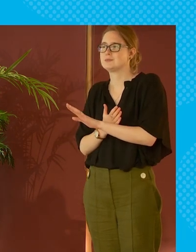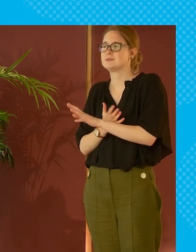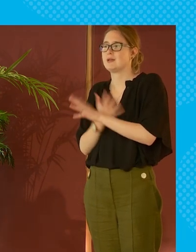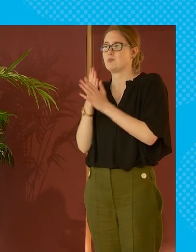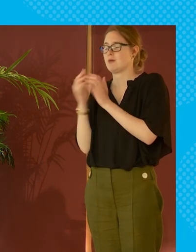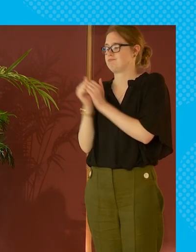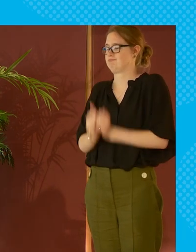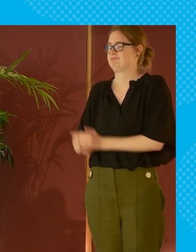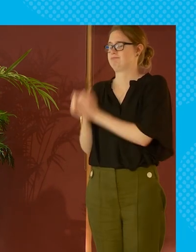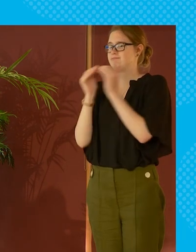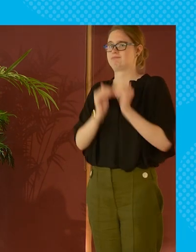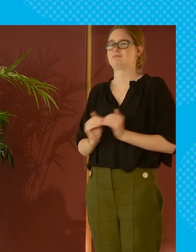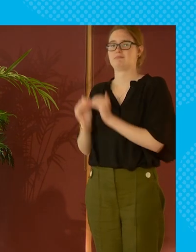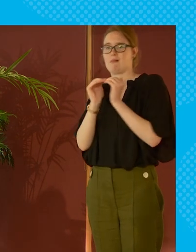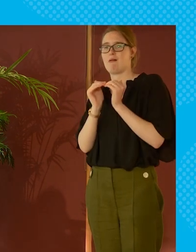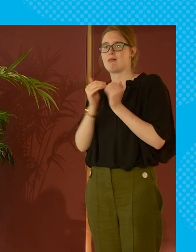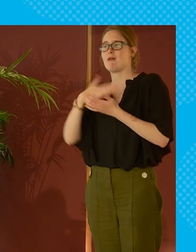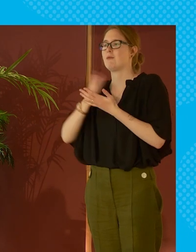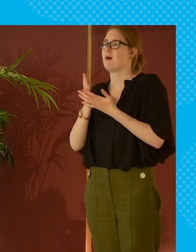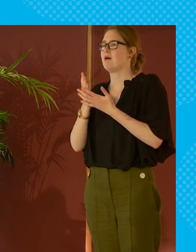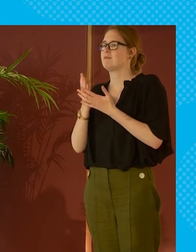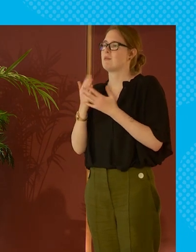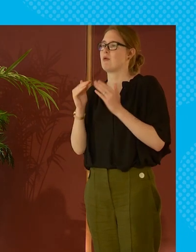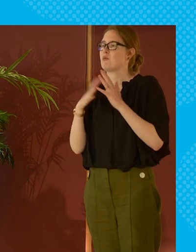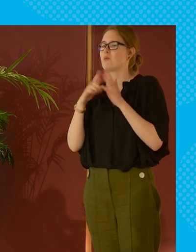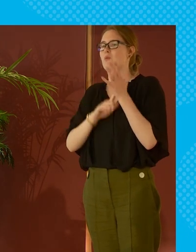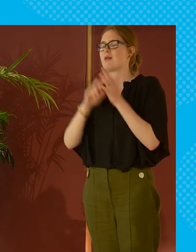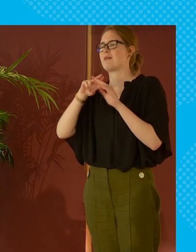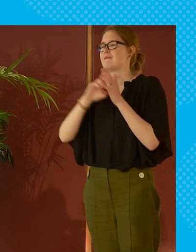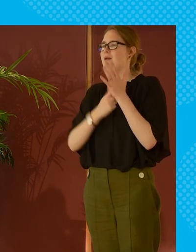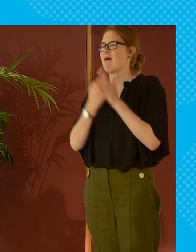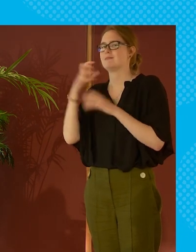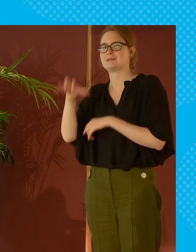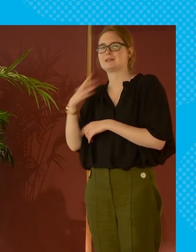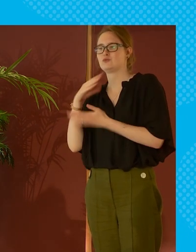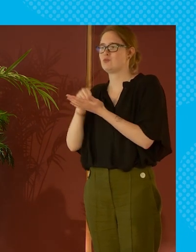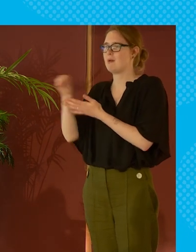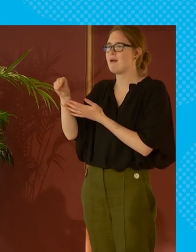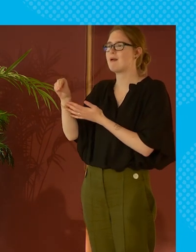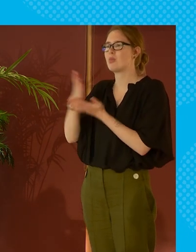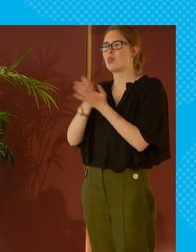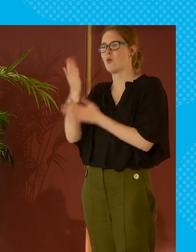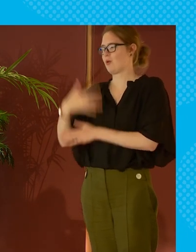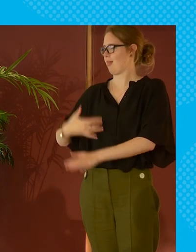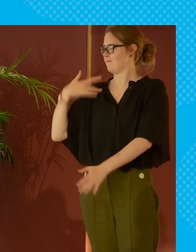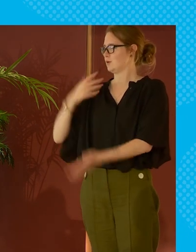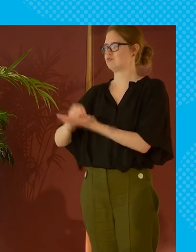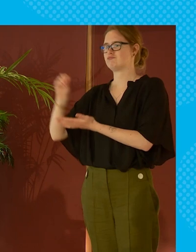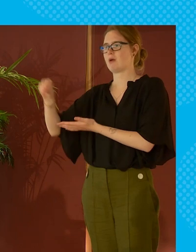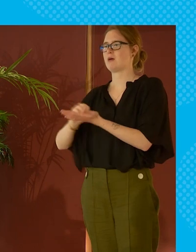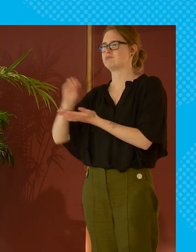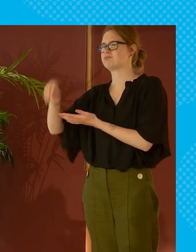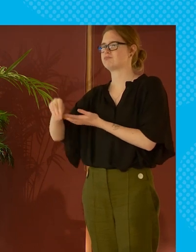the consensus that it was part of the welfare state is you pay in as you as you through your